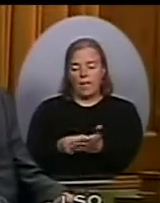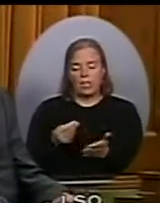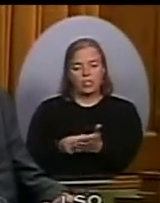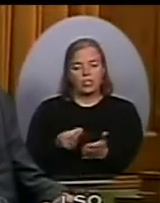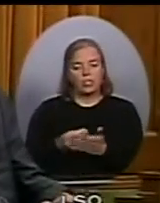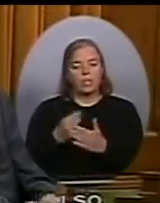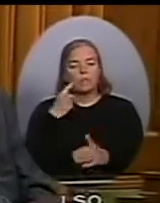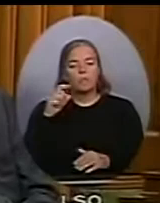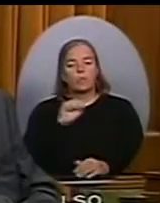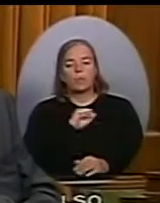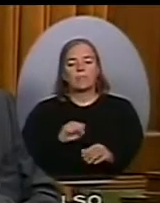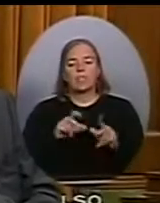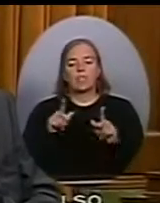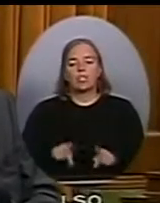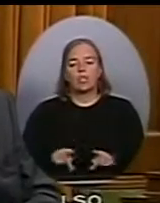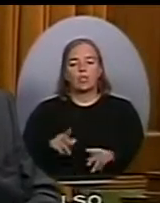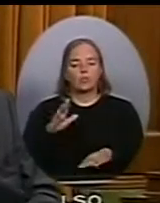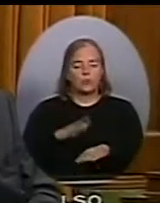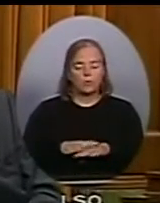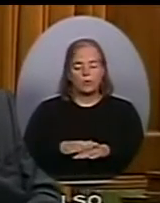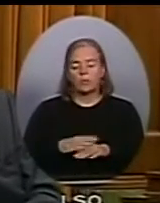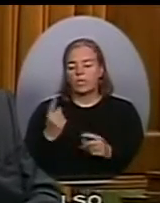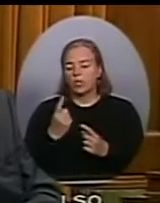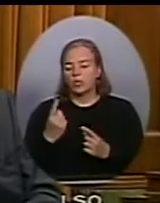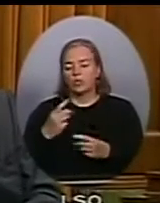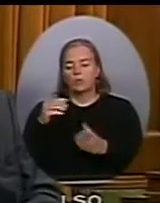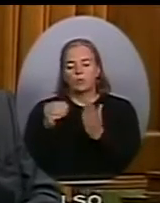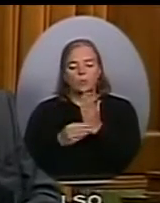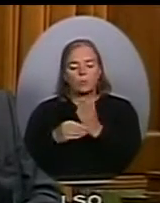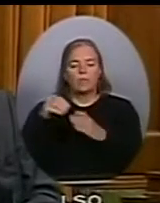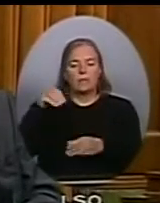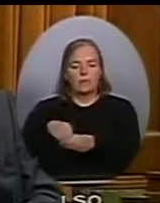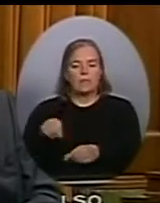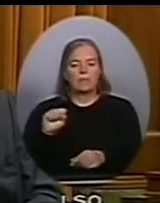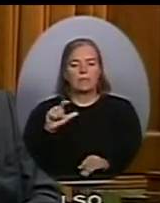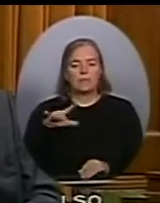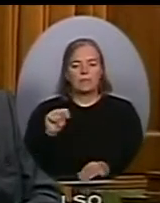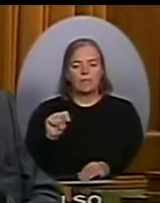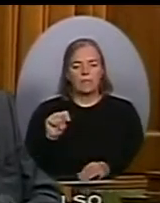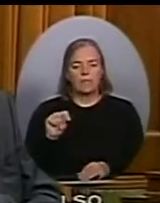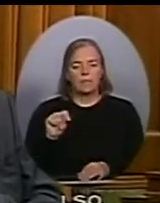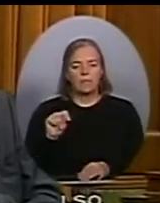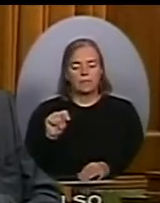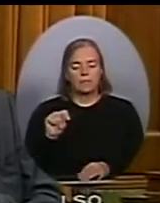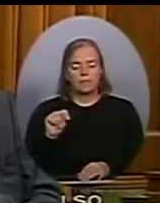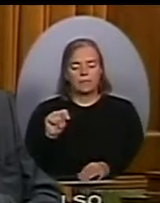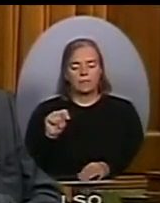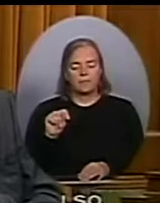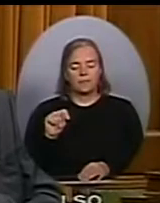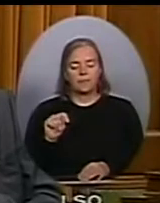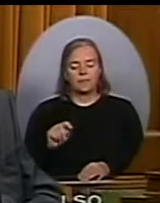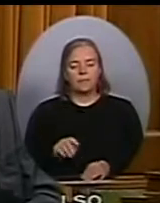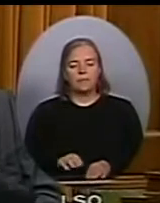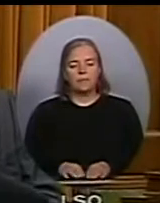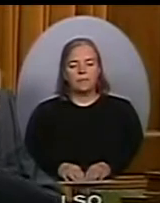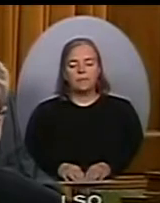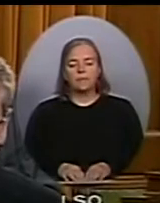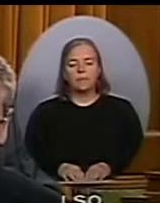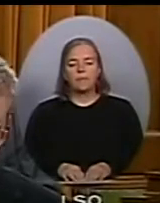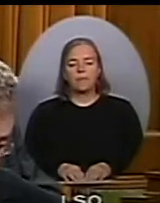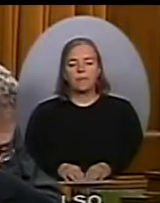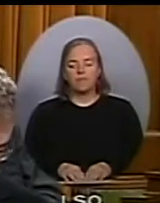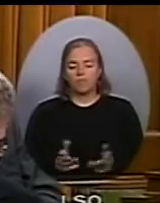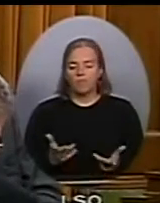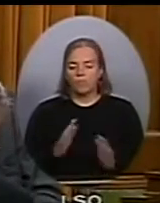before the Senate. So surely the Prime Minister knows the laws of Canada, and yet he didn't call in the cops. Instead, the issue is being handed back to the same in